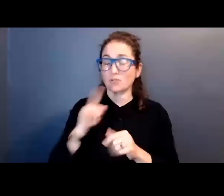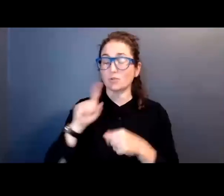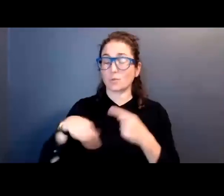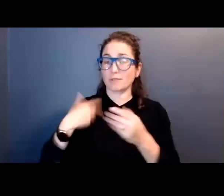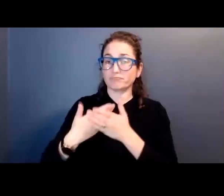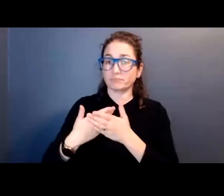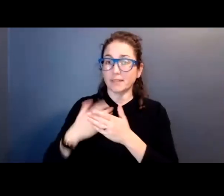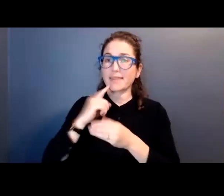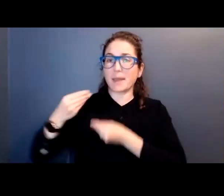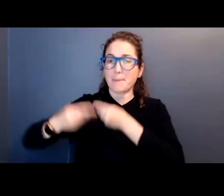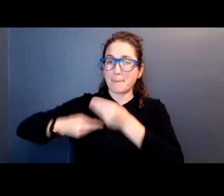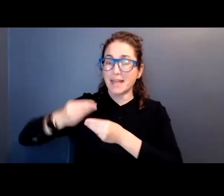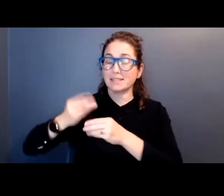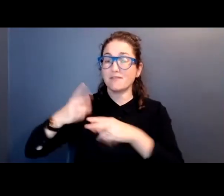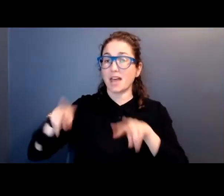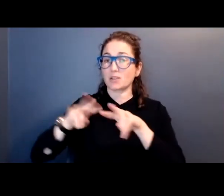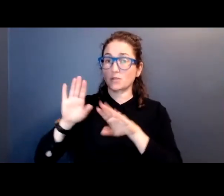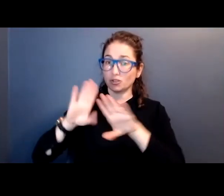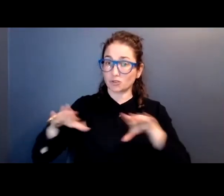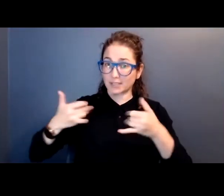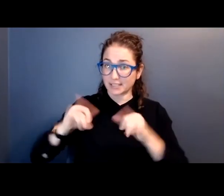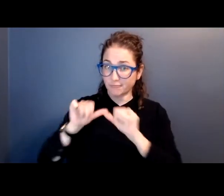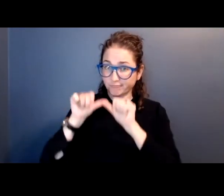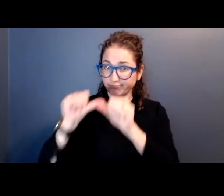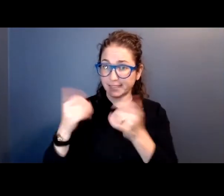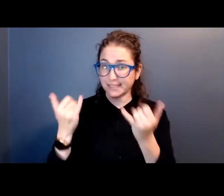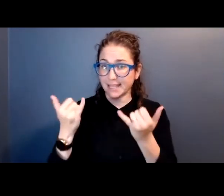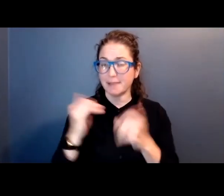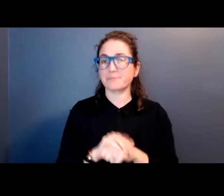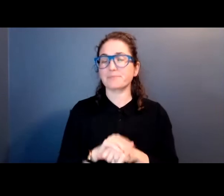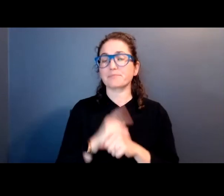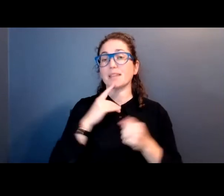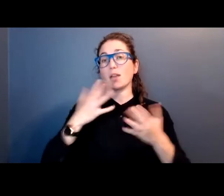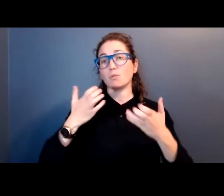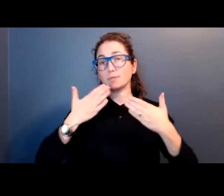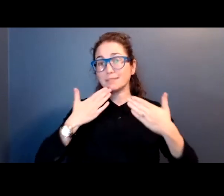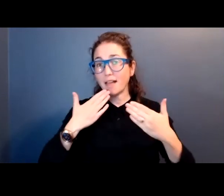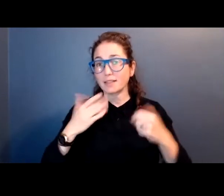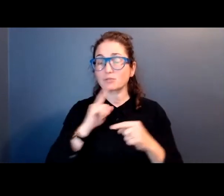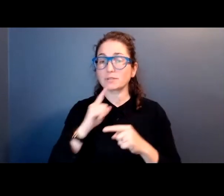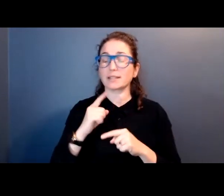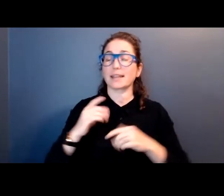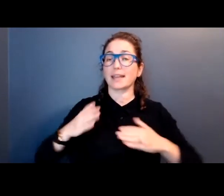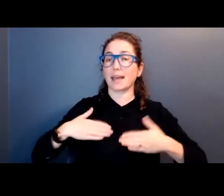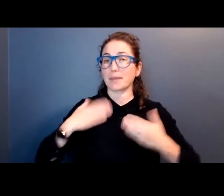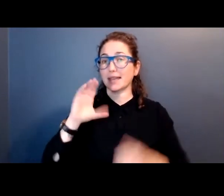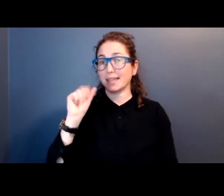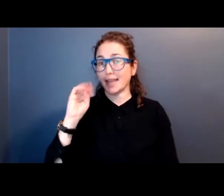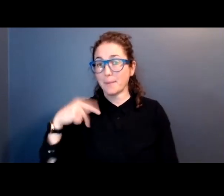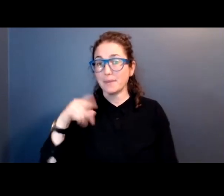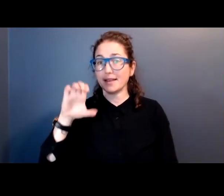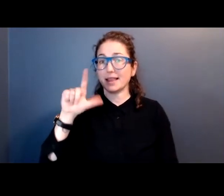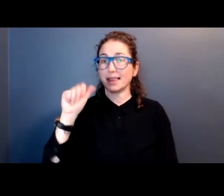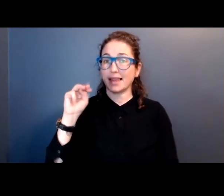values on to their children still today. I want to acknowledge Happy Camp, Klamath Falls,